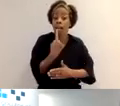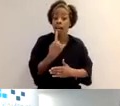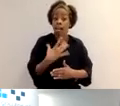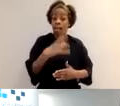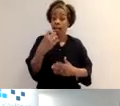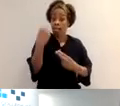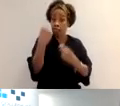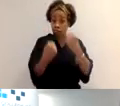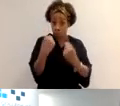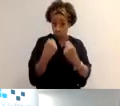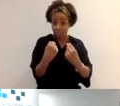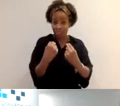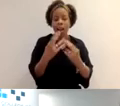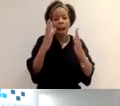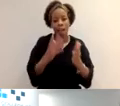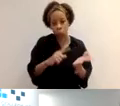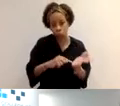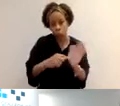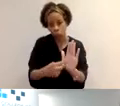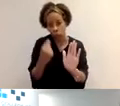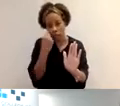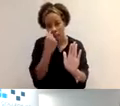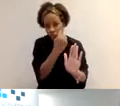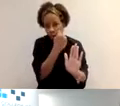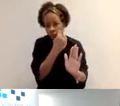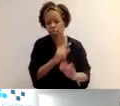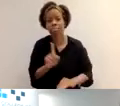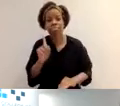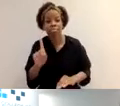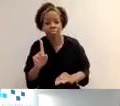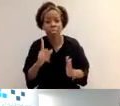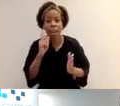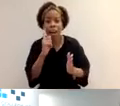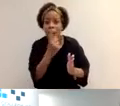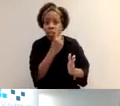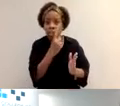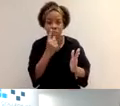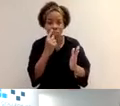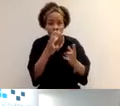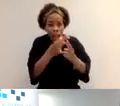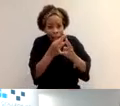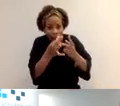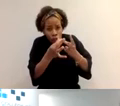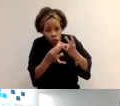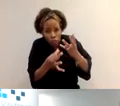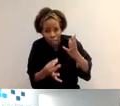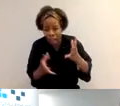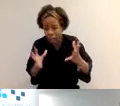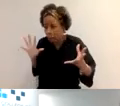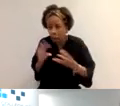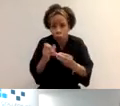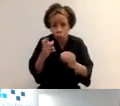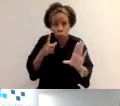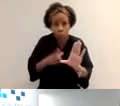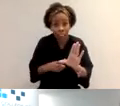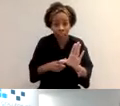you do need to provide some evidence. Now, I do want to just point out, you don't need to provide evidence for every bit of your CPD activity you've done in two years, because that would